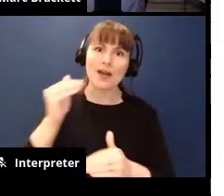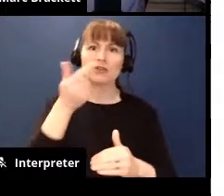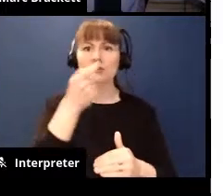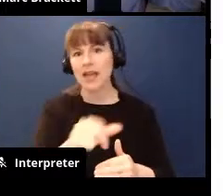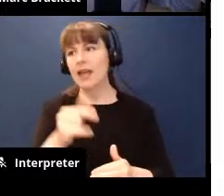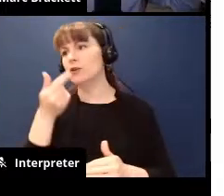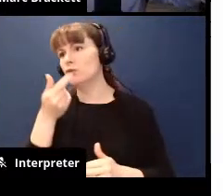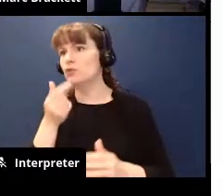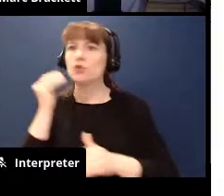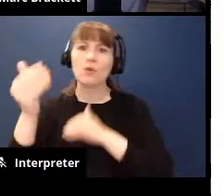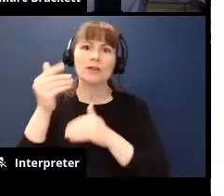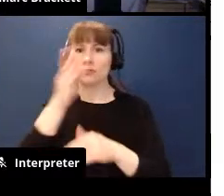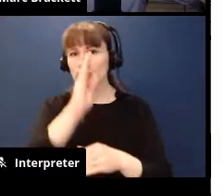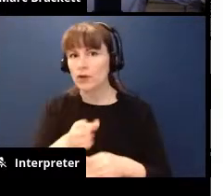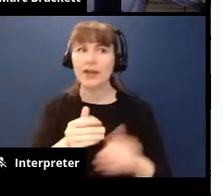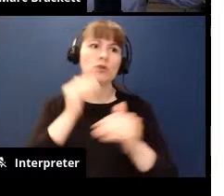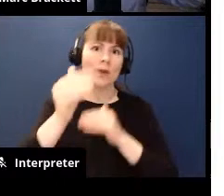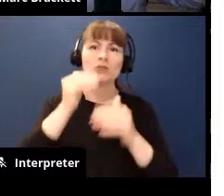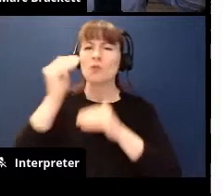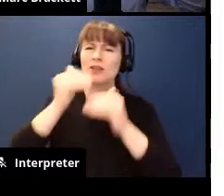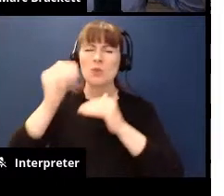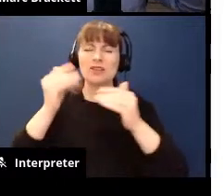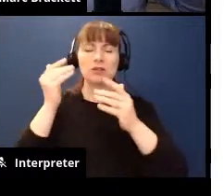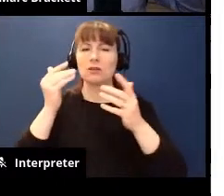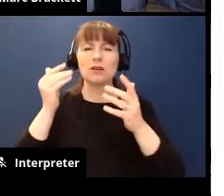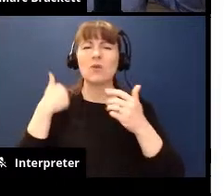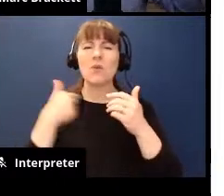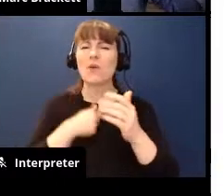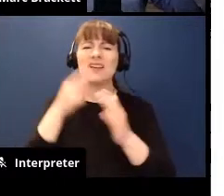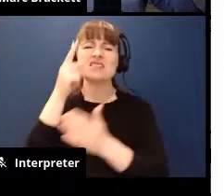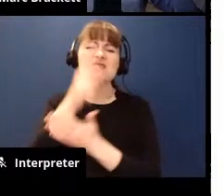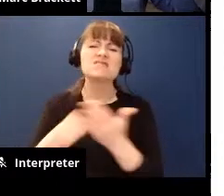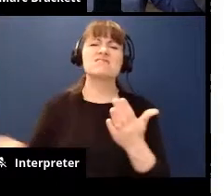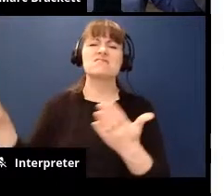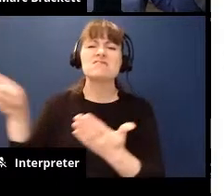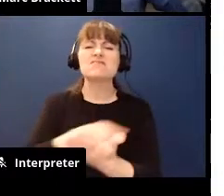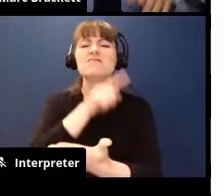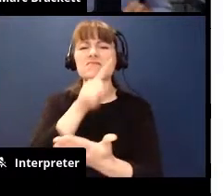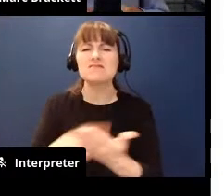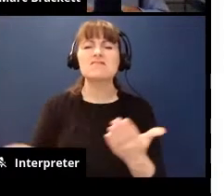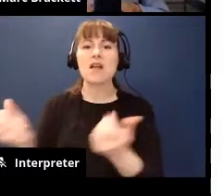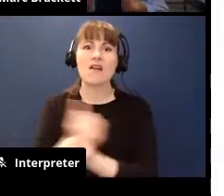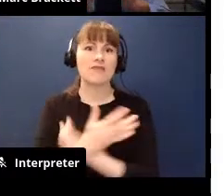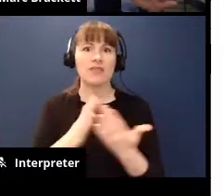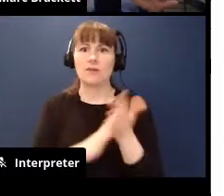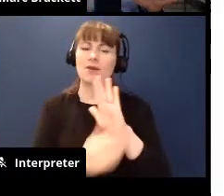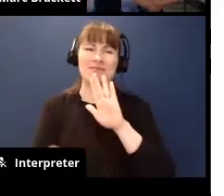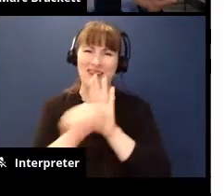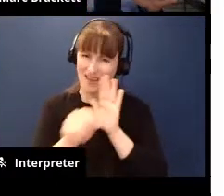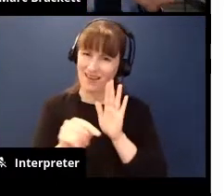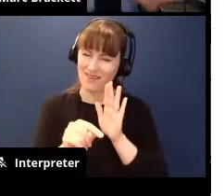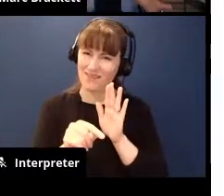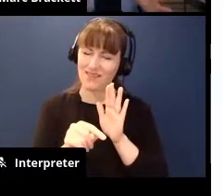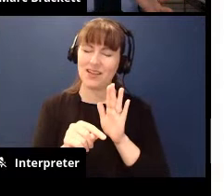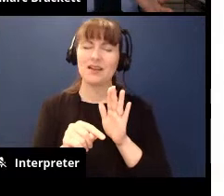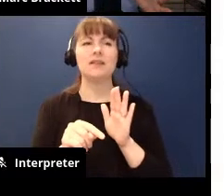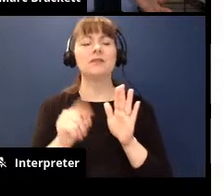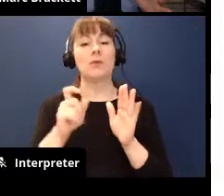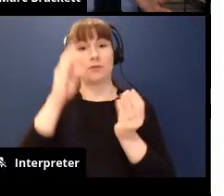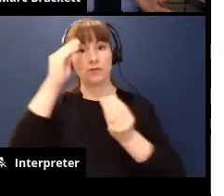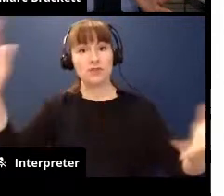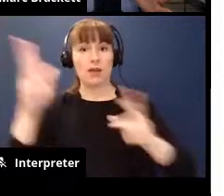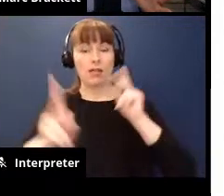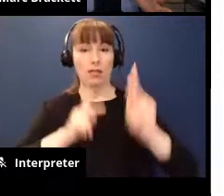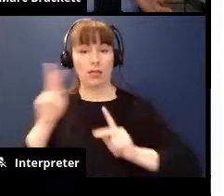like it's endless you know how many how we can make things negative and i think what we have to let people know